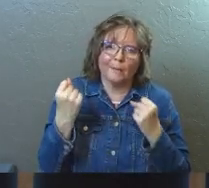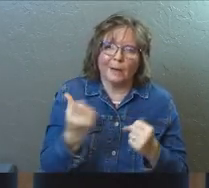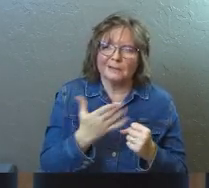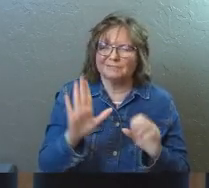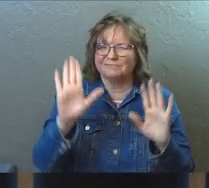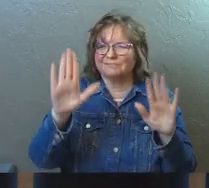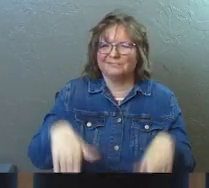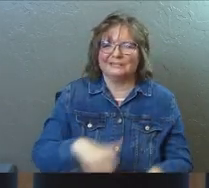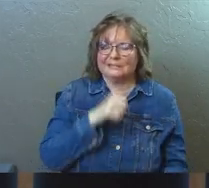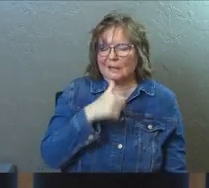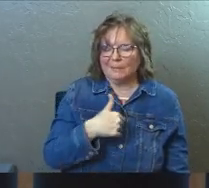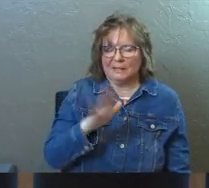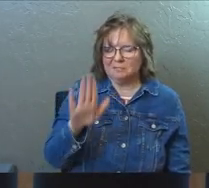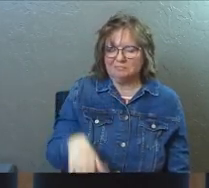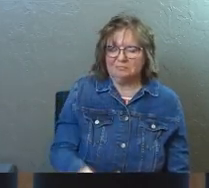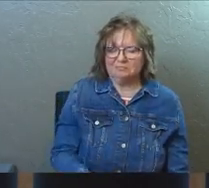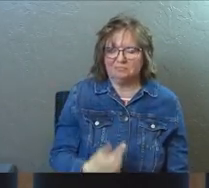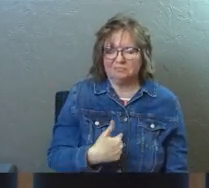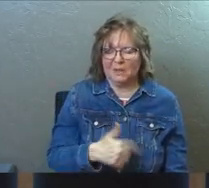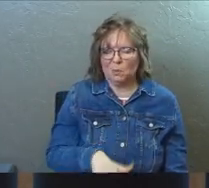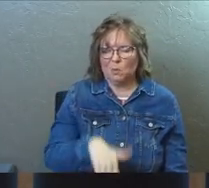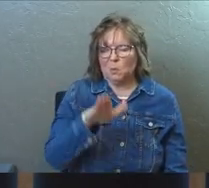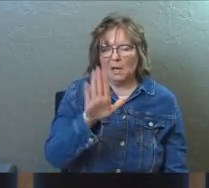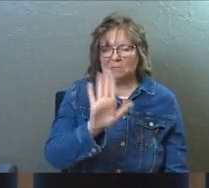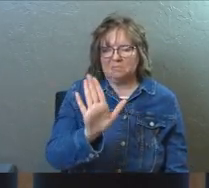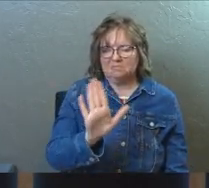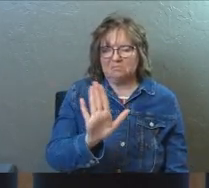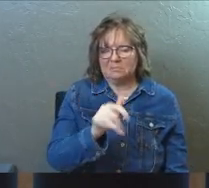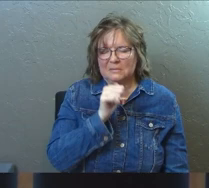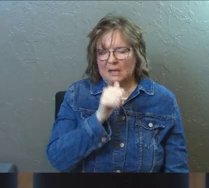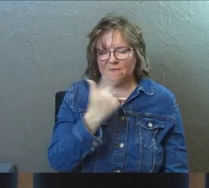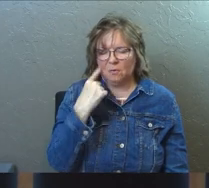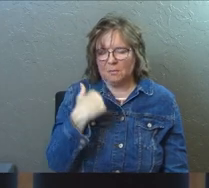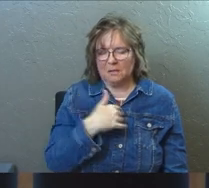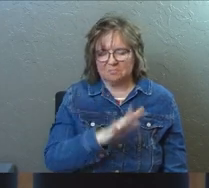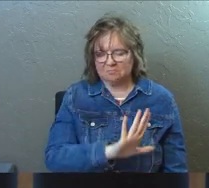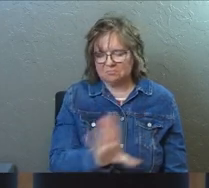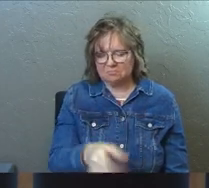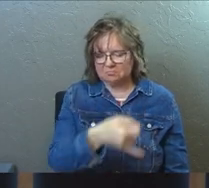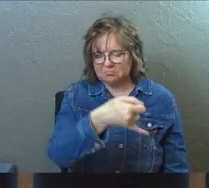stuff, that's just not me, pastor. Like, I didn't, I was raised that way. That's just not me.